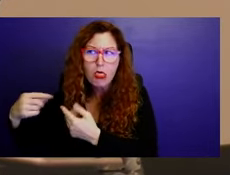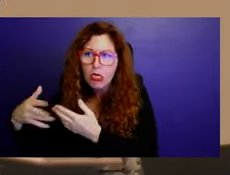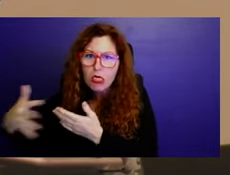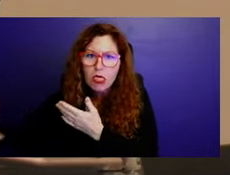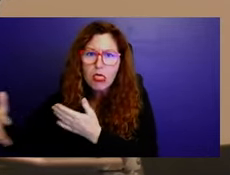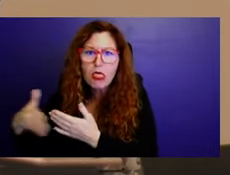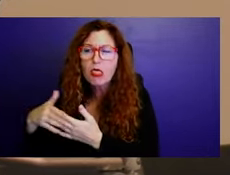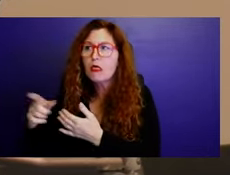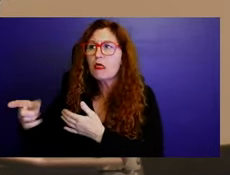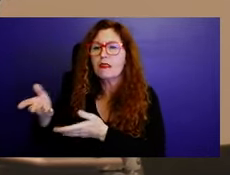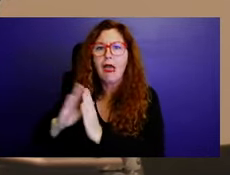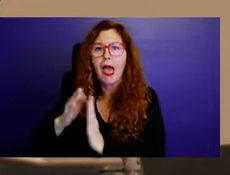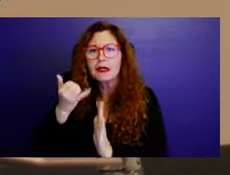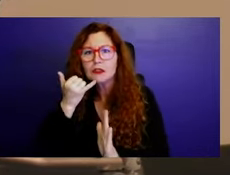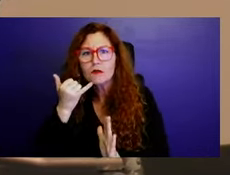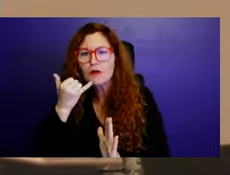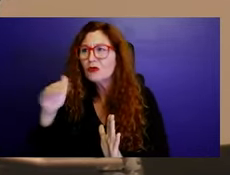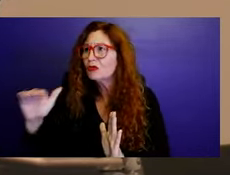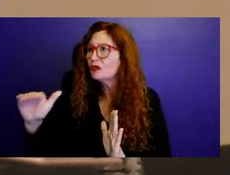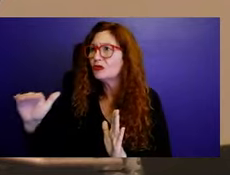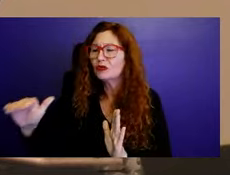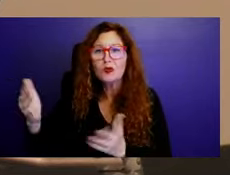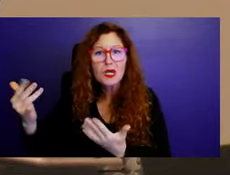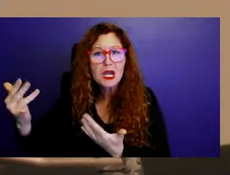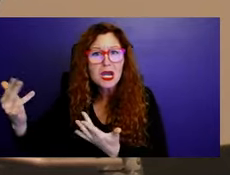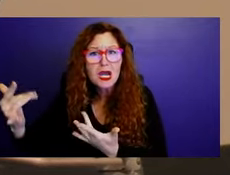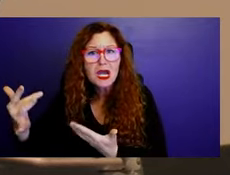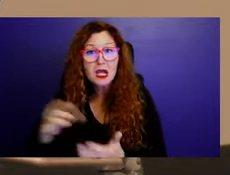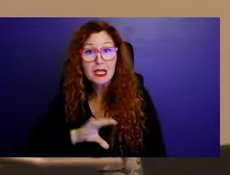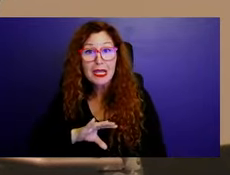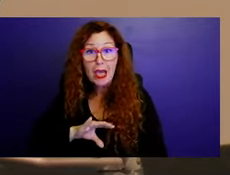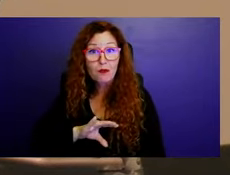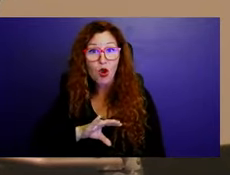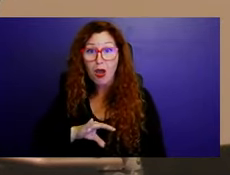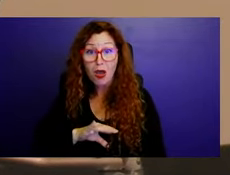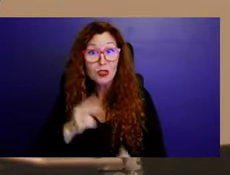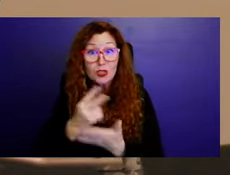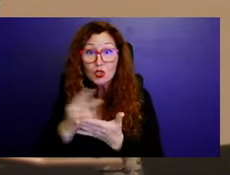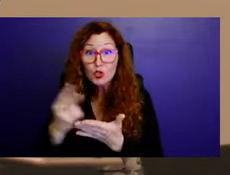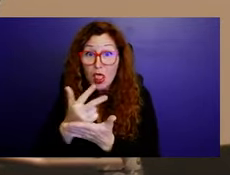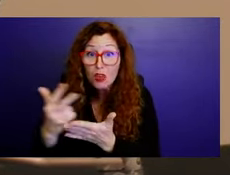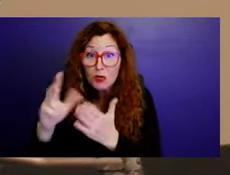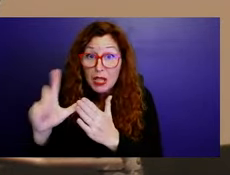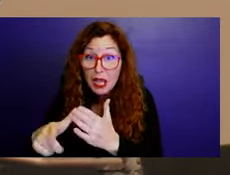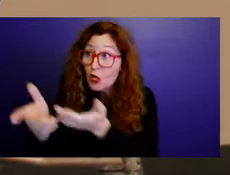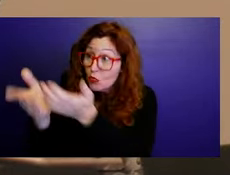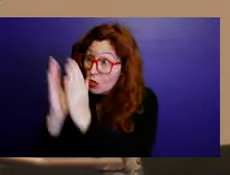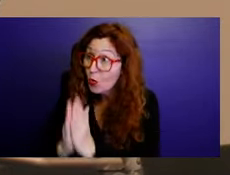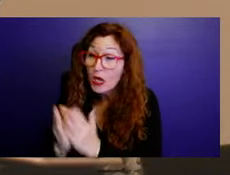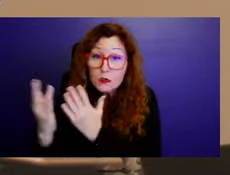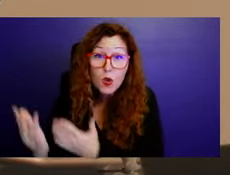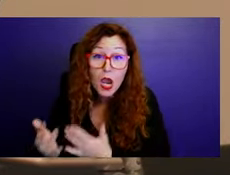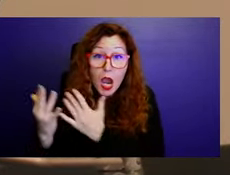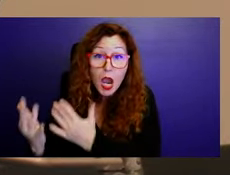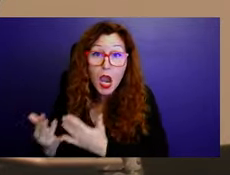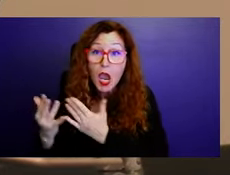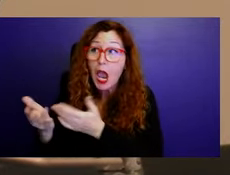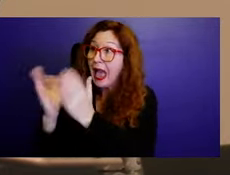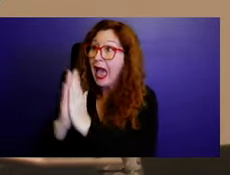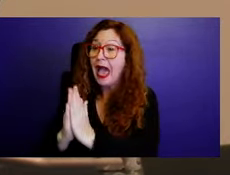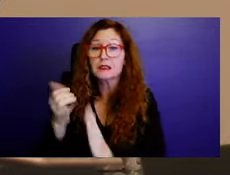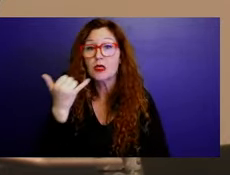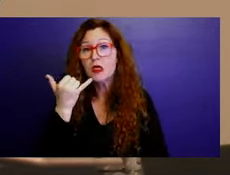that how long does it take to get these records together and Renee got very upset with the two questions she asked and put the phone down and says